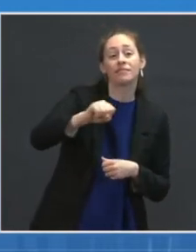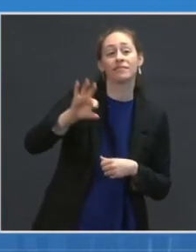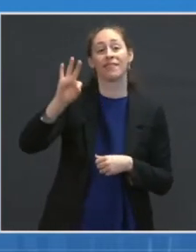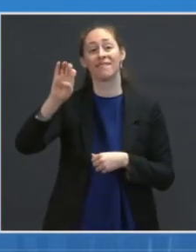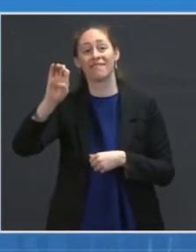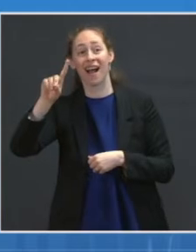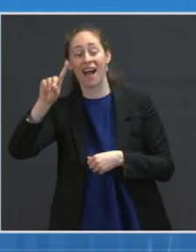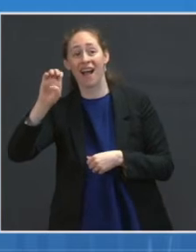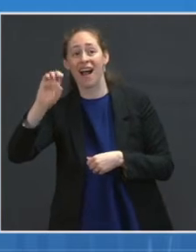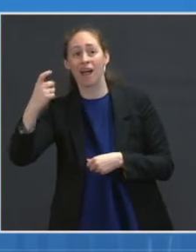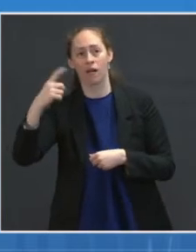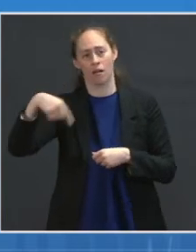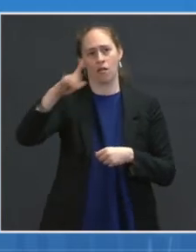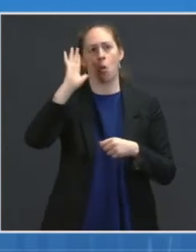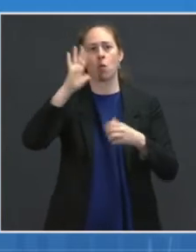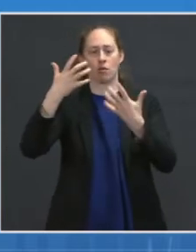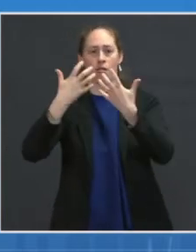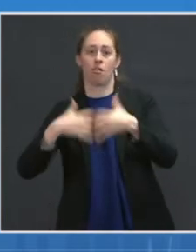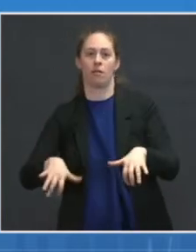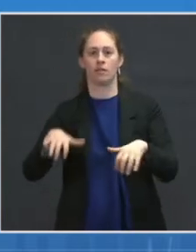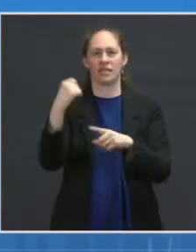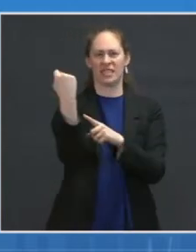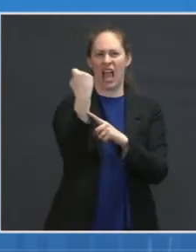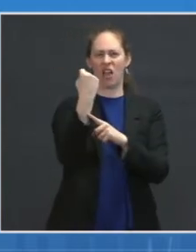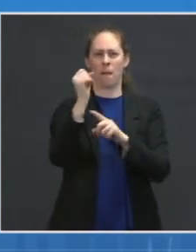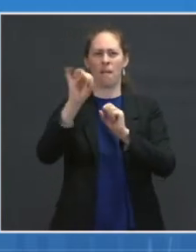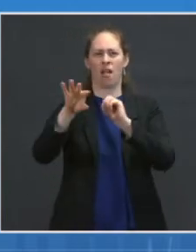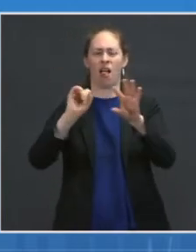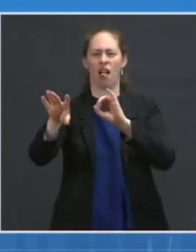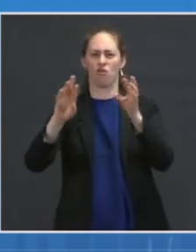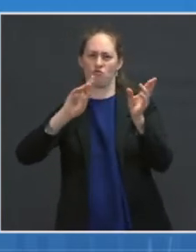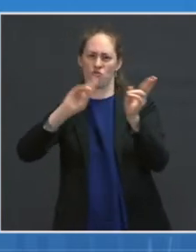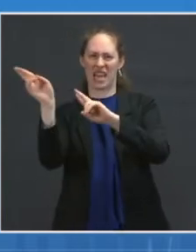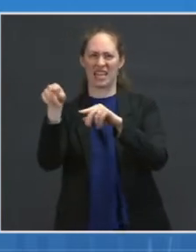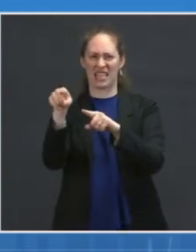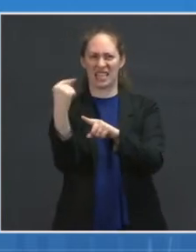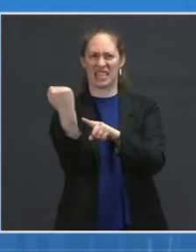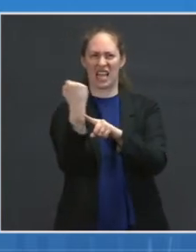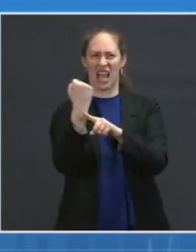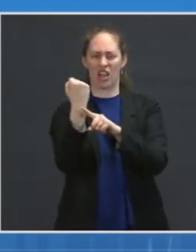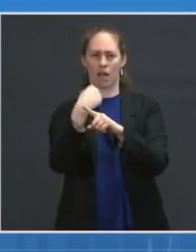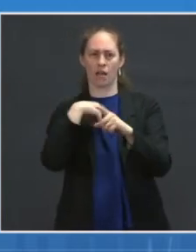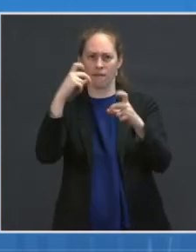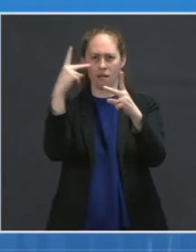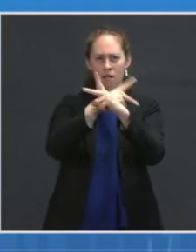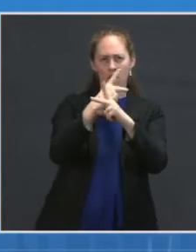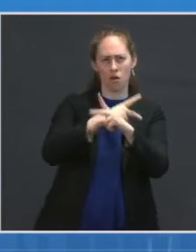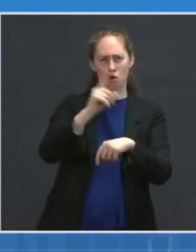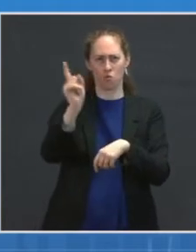We are working with the jurisdictions to see which ones are able to take Saturday deliveries.